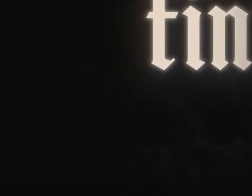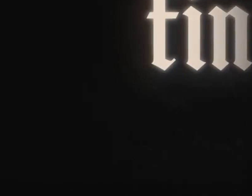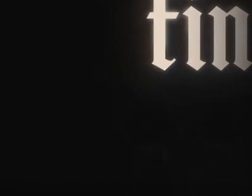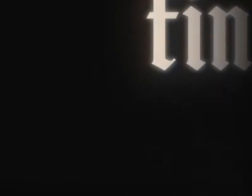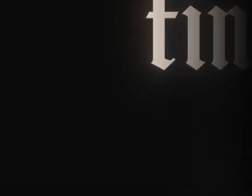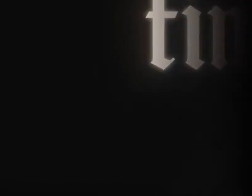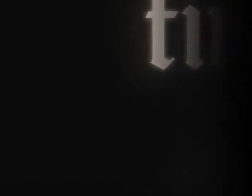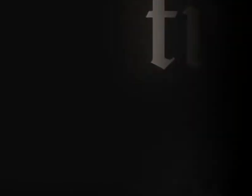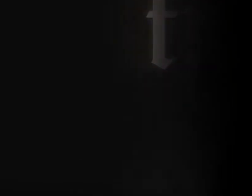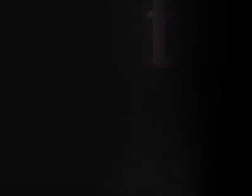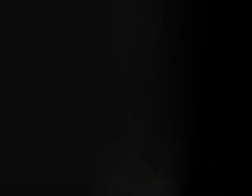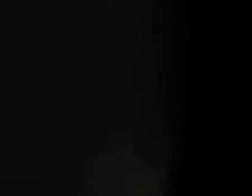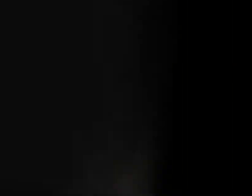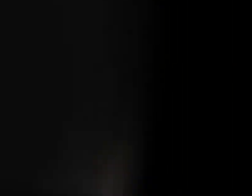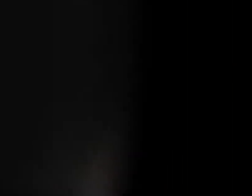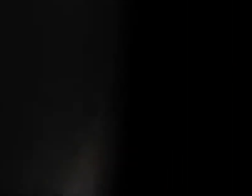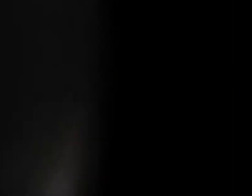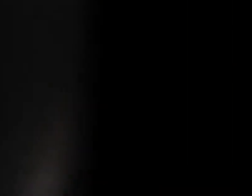Transcribed